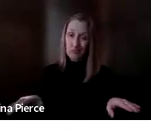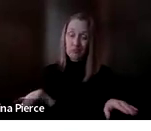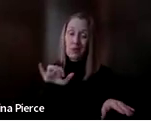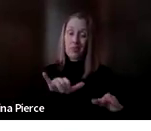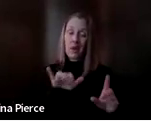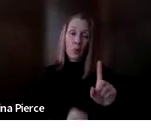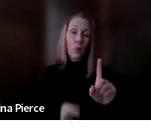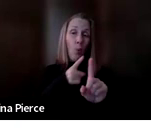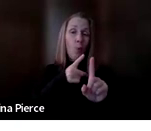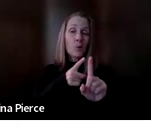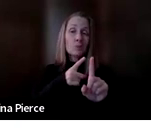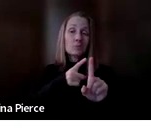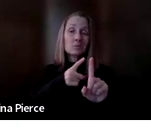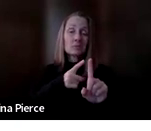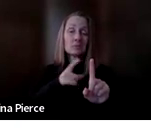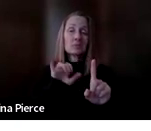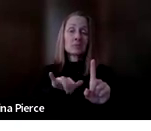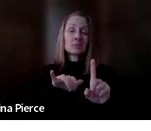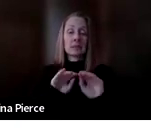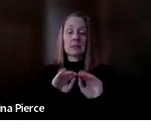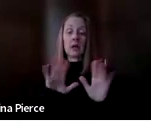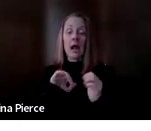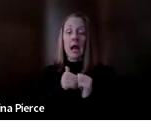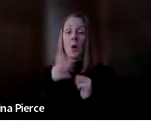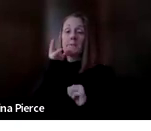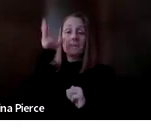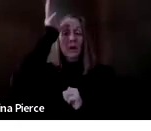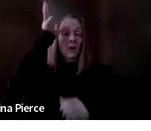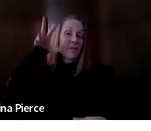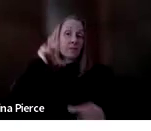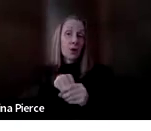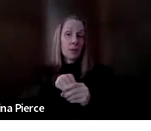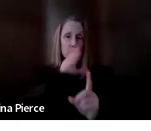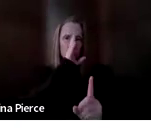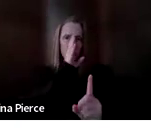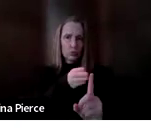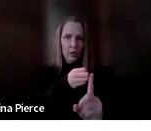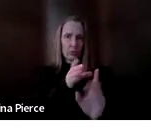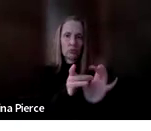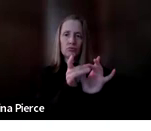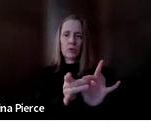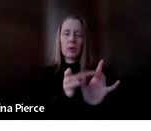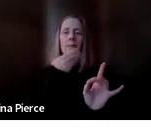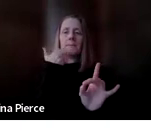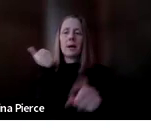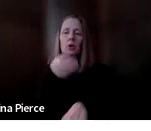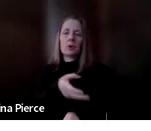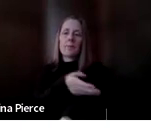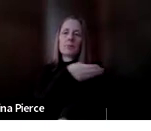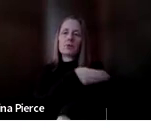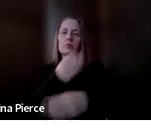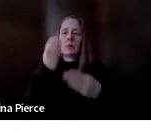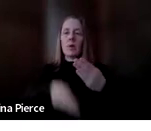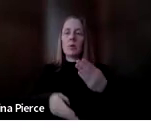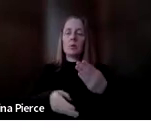have happen that the data is really clear on how this parent involvement is directly related to better outcomes and long term goals for our kids.